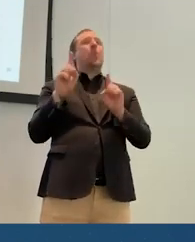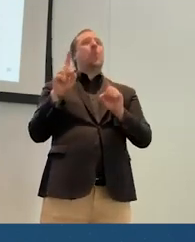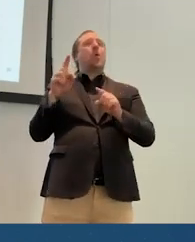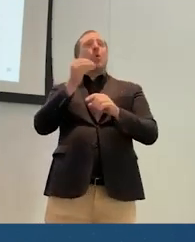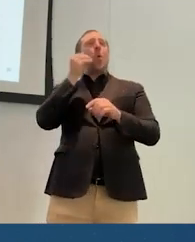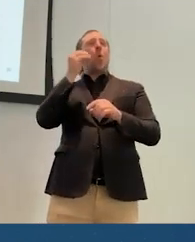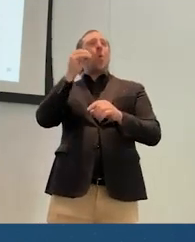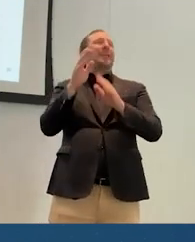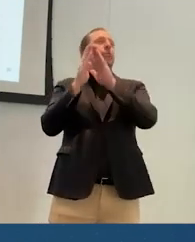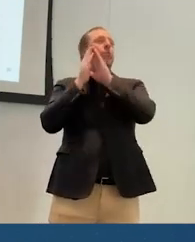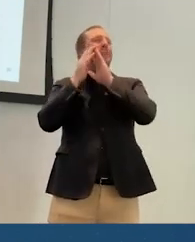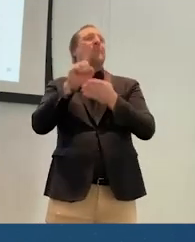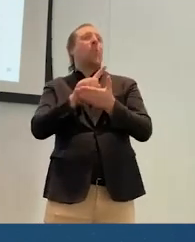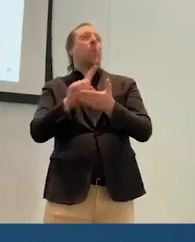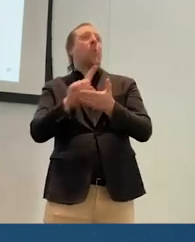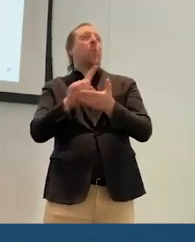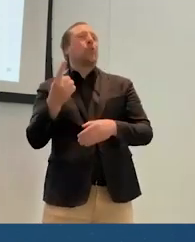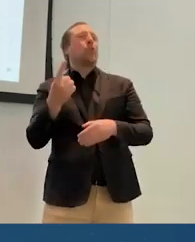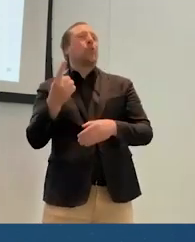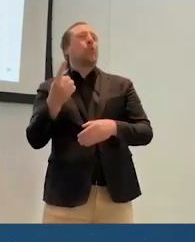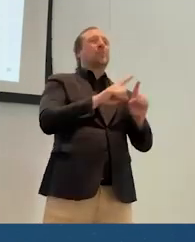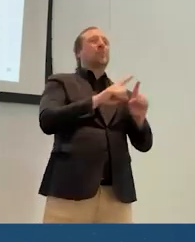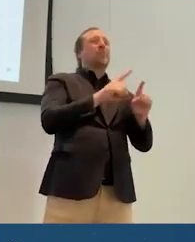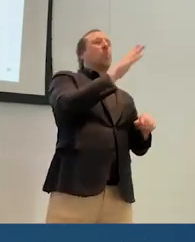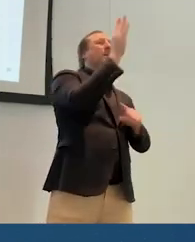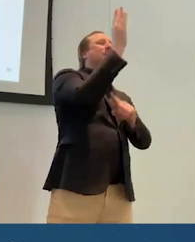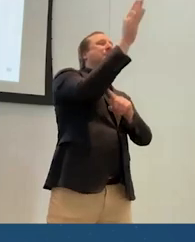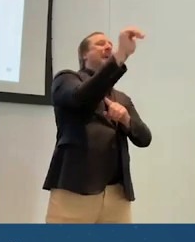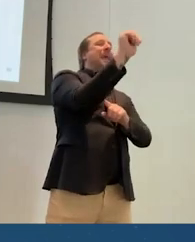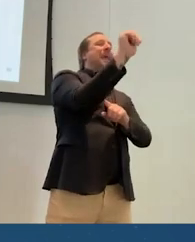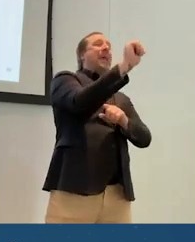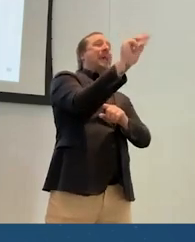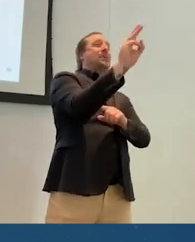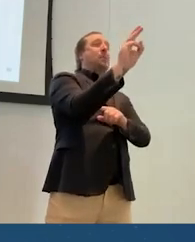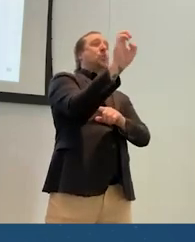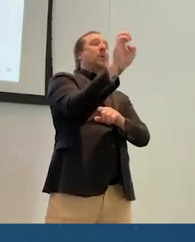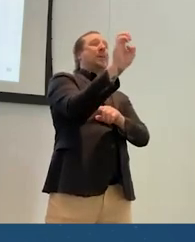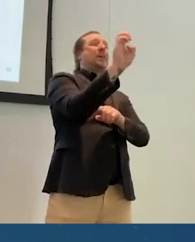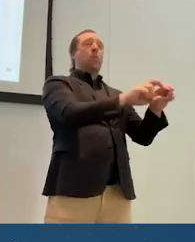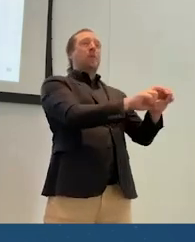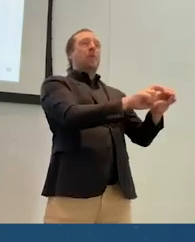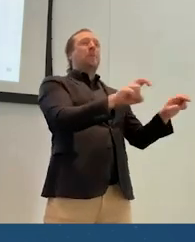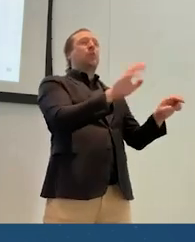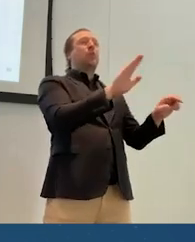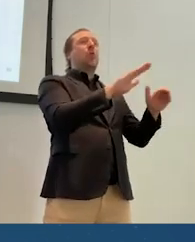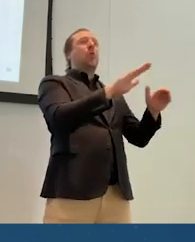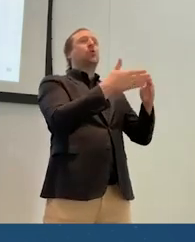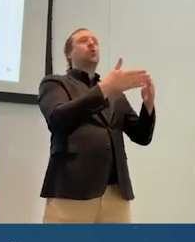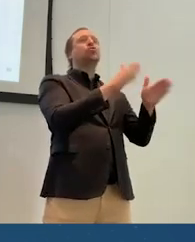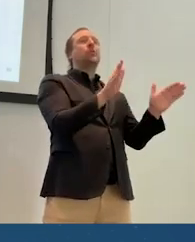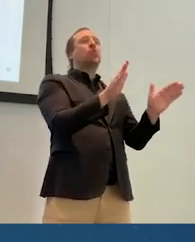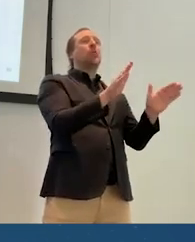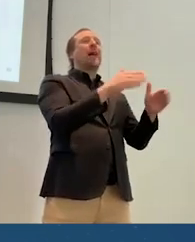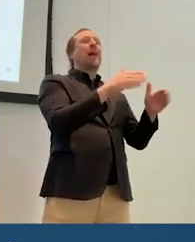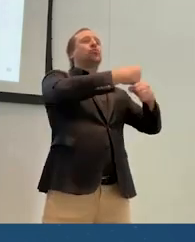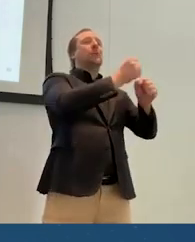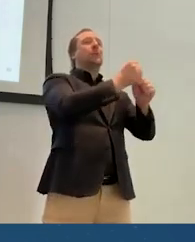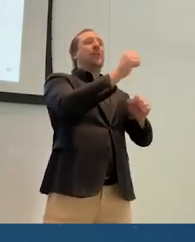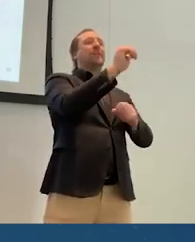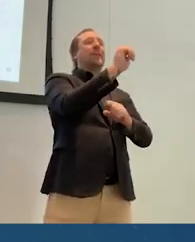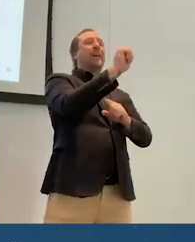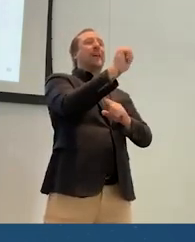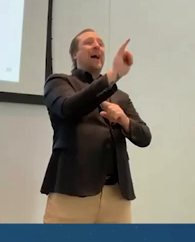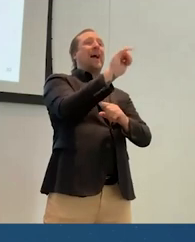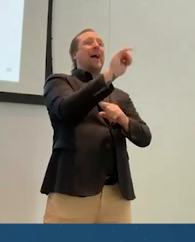and sleep for a week, we're going to be speaking at AWE. We have a panel on general how generative AI can make